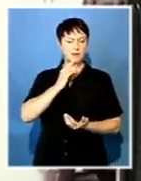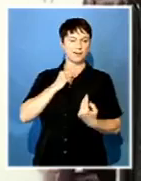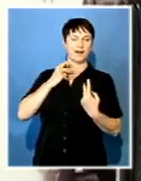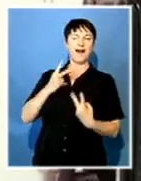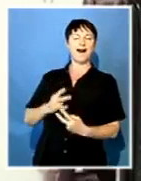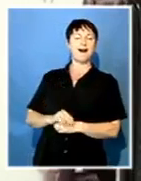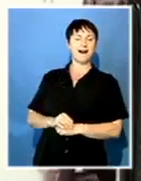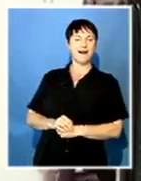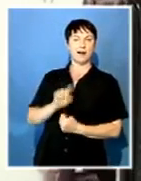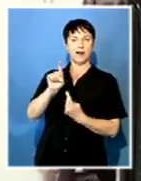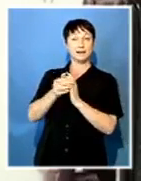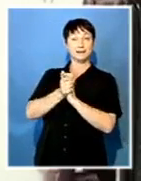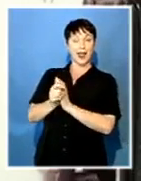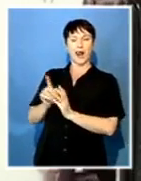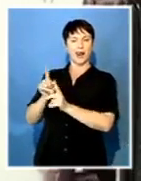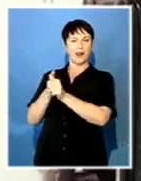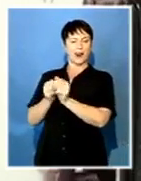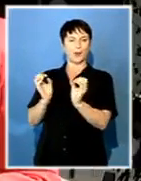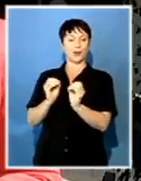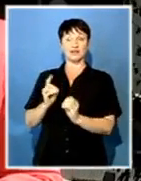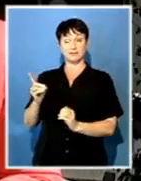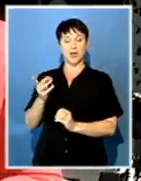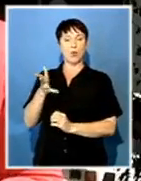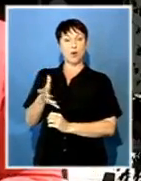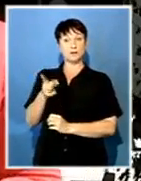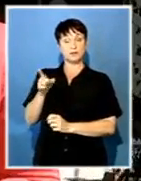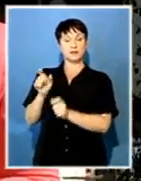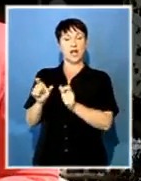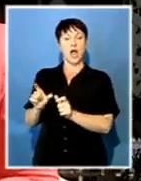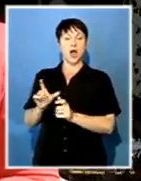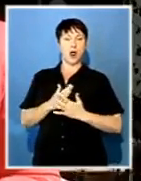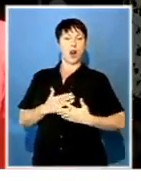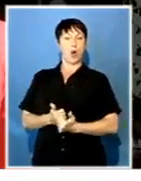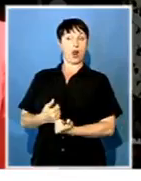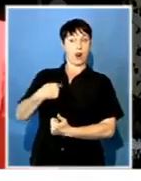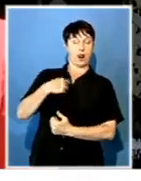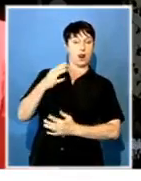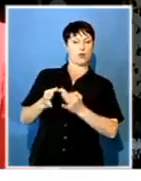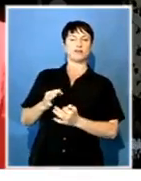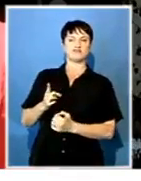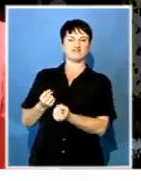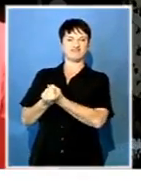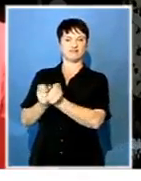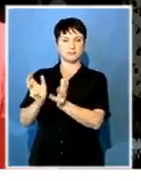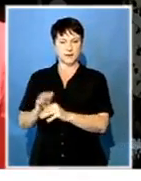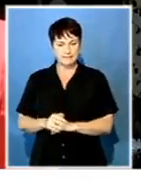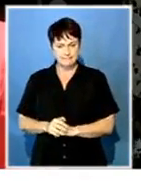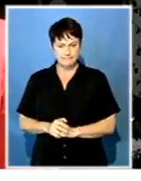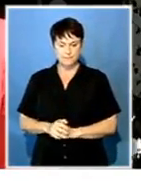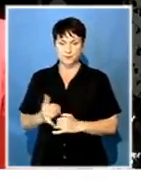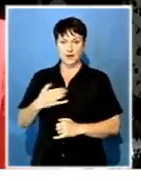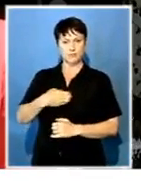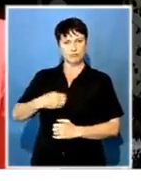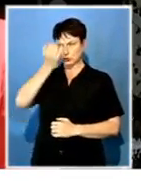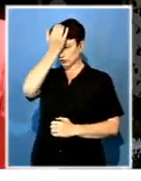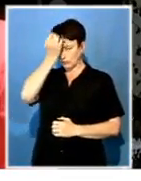based on merit but on a political loyalty. President Jacob Zuma finds himself increasingly isolated.